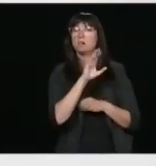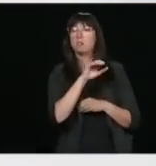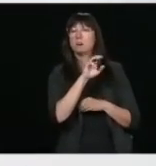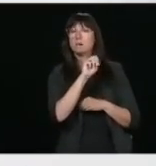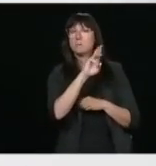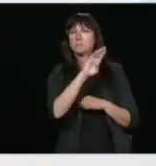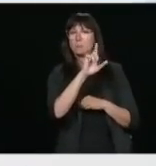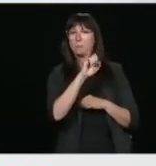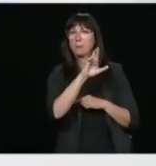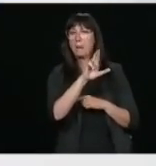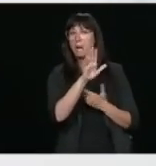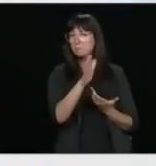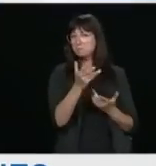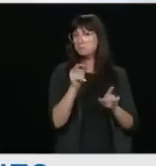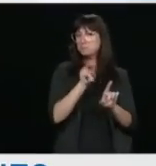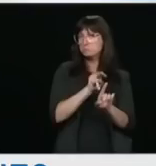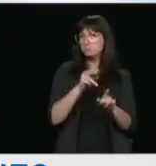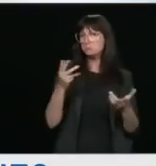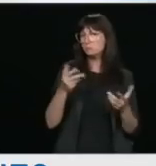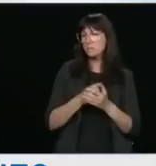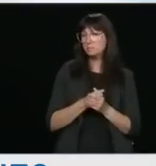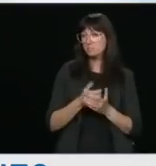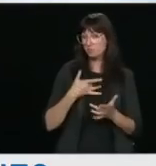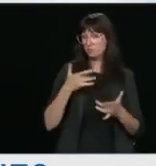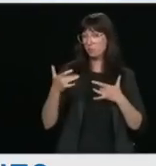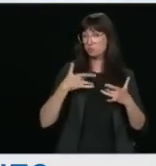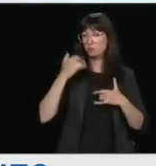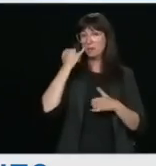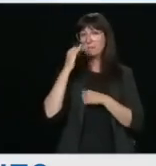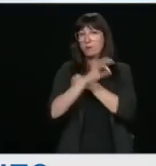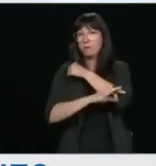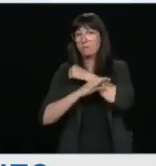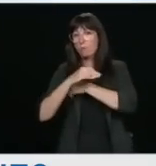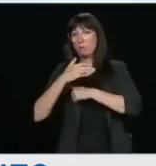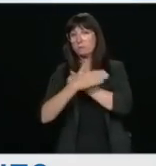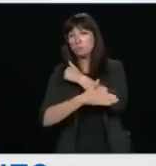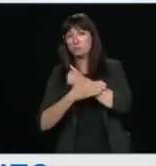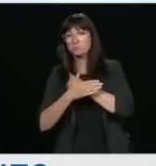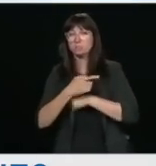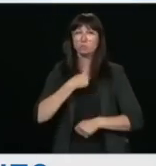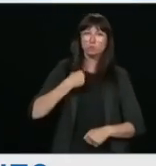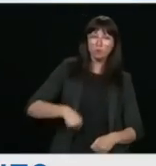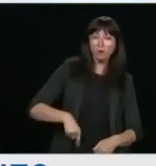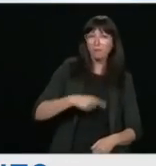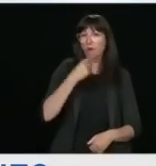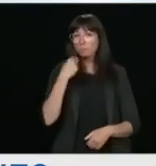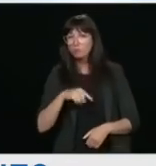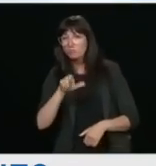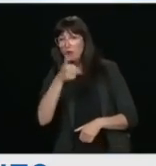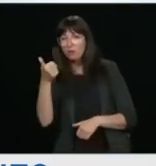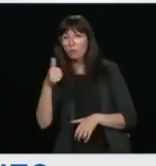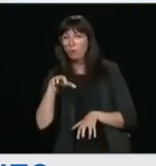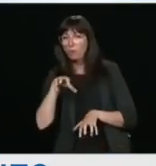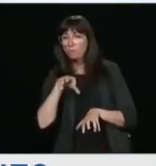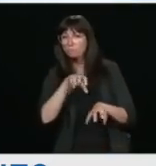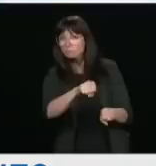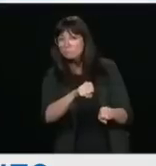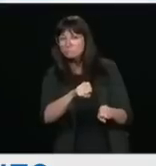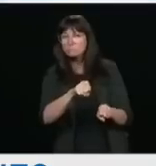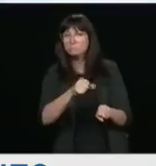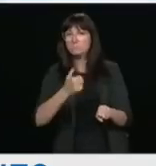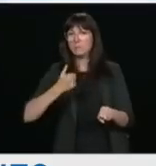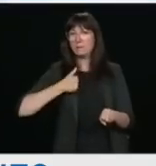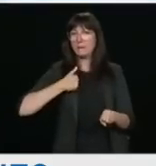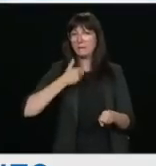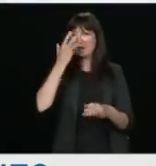are you about foreign powers, Russia, China, any other countries potentially getting sensitive Canadian information about COVID-19? And to